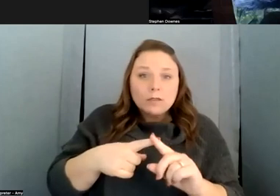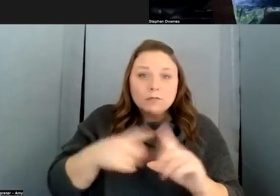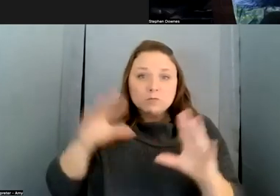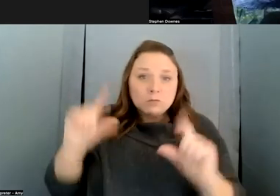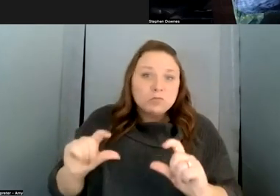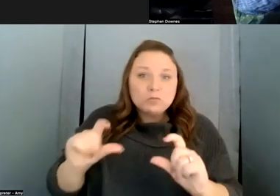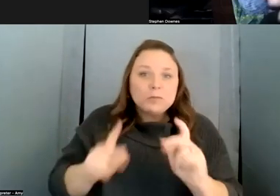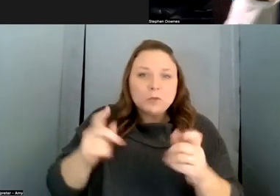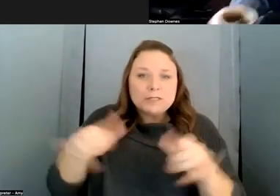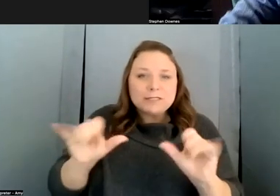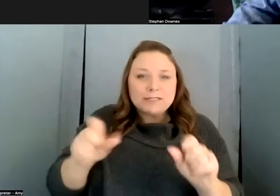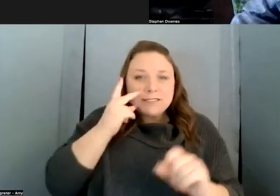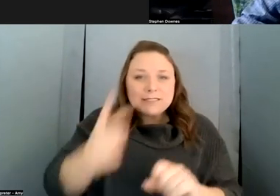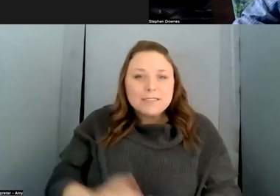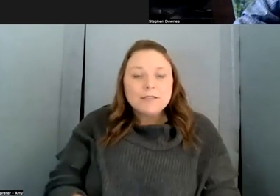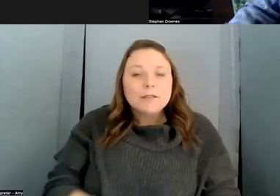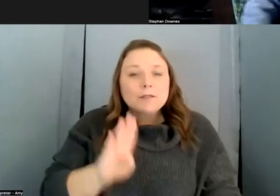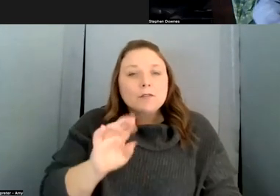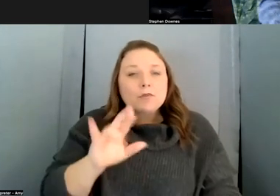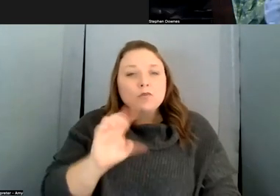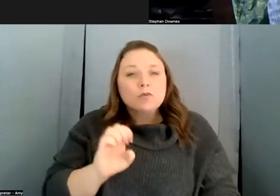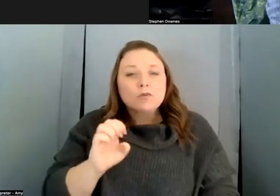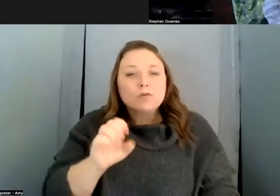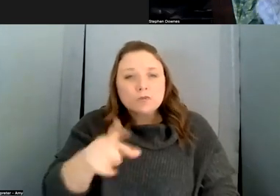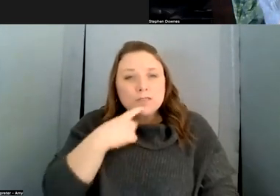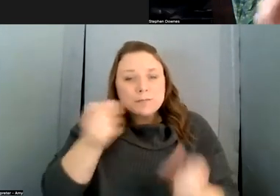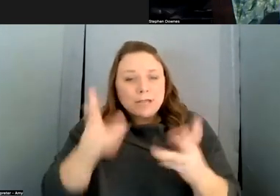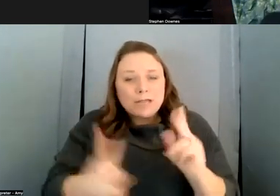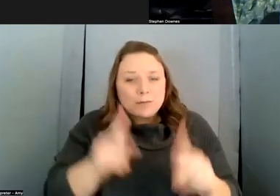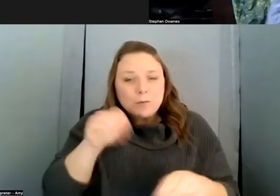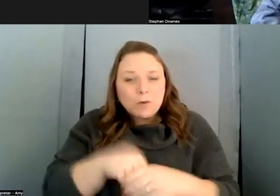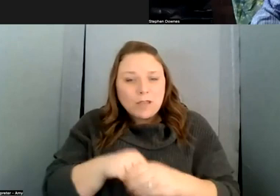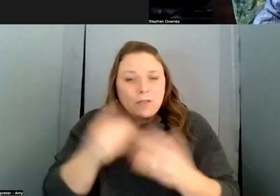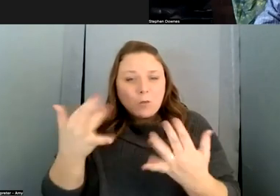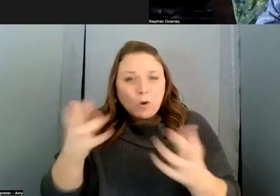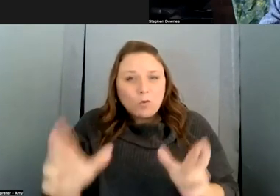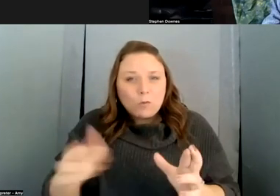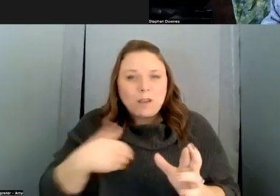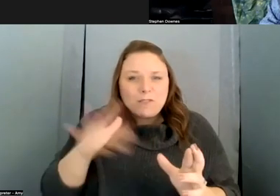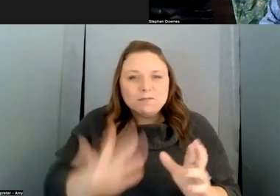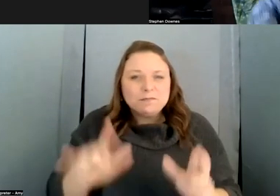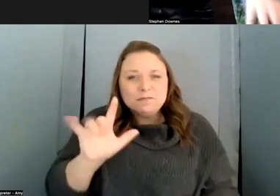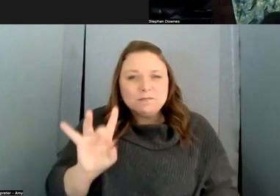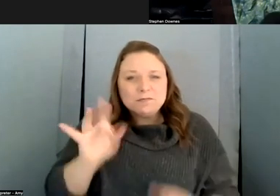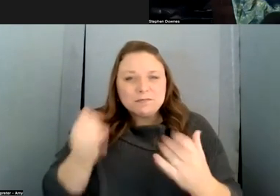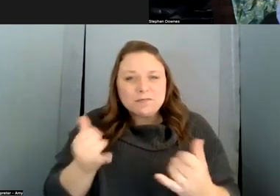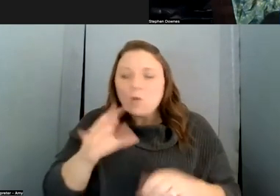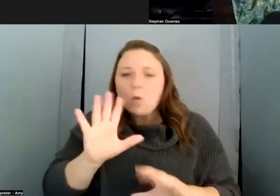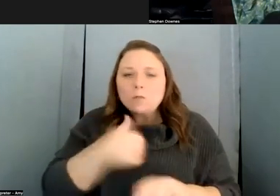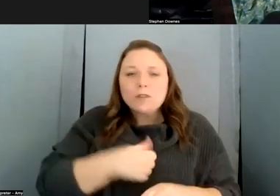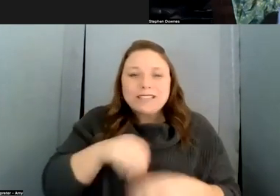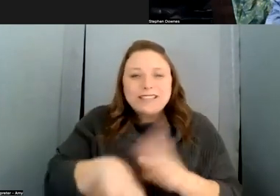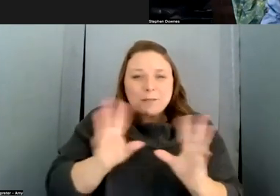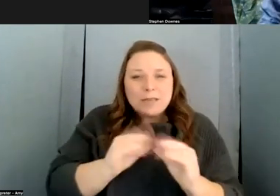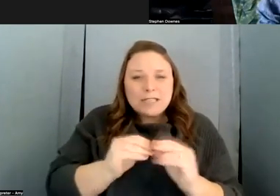and bruce you had said there's a ton of people in the waiting room we're about 28 now in the room uh in in the meeting i'm still